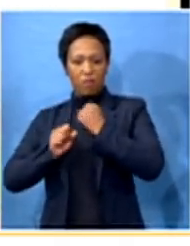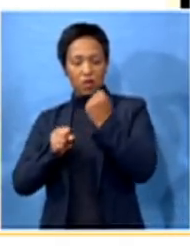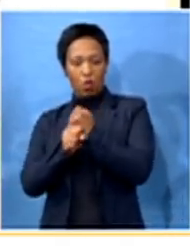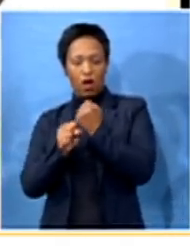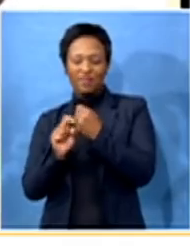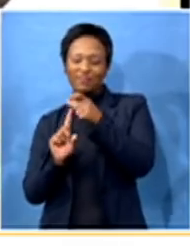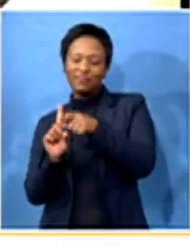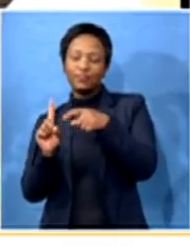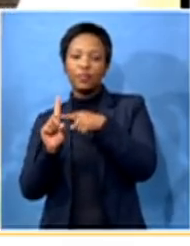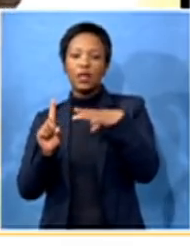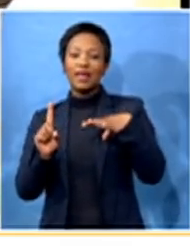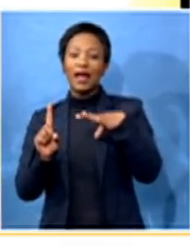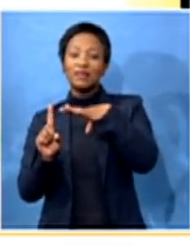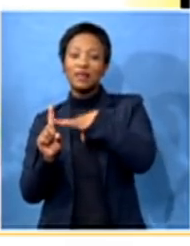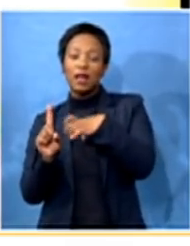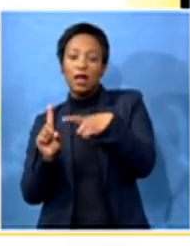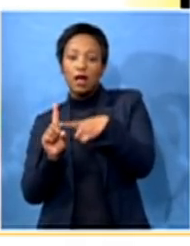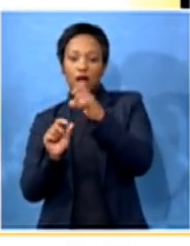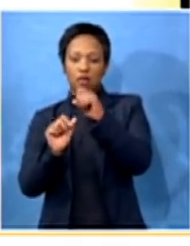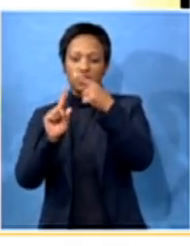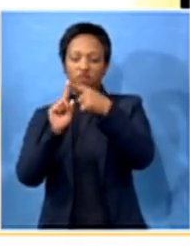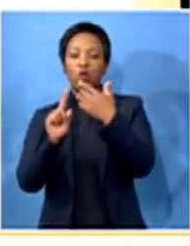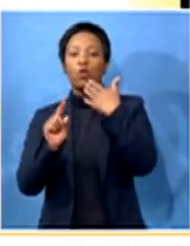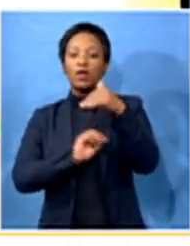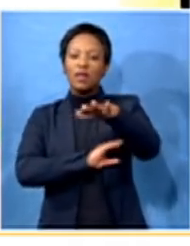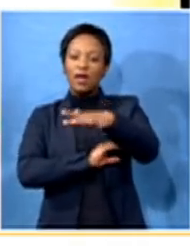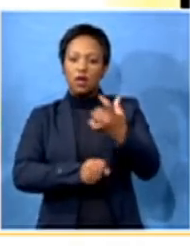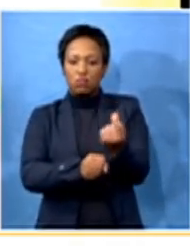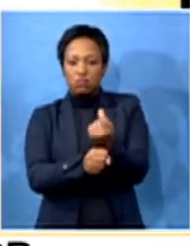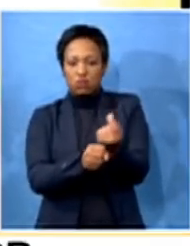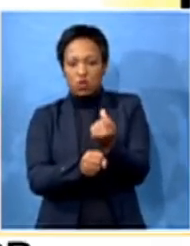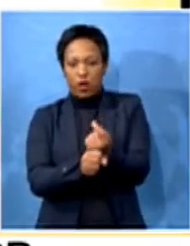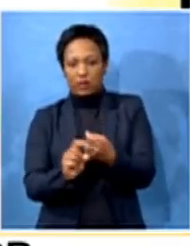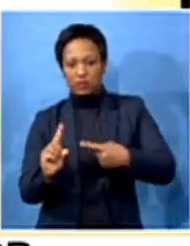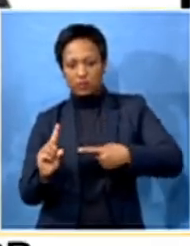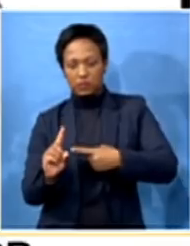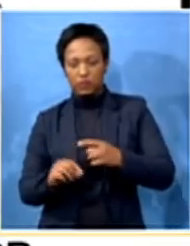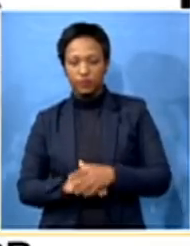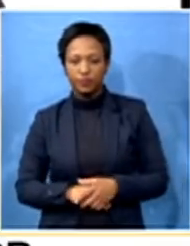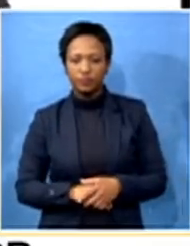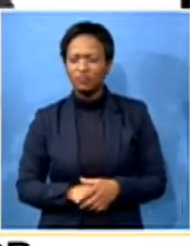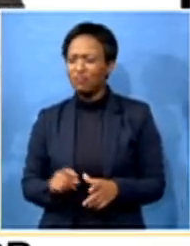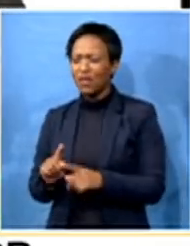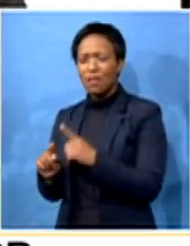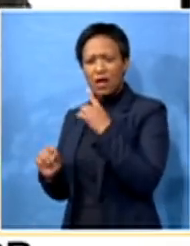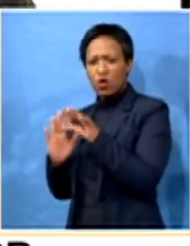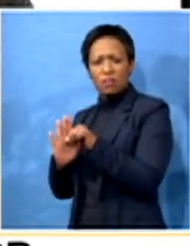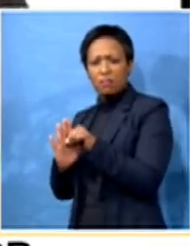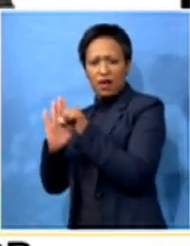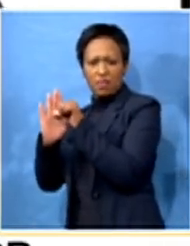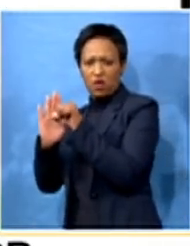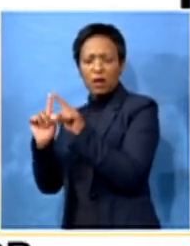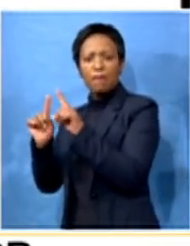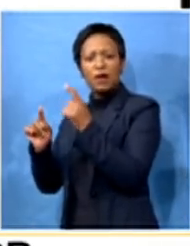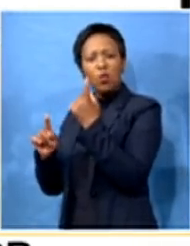councillor entity in her area of operations. It was not paramount, but it was certainly one of the reasons,